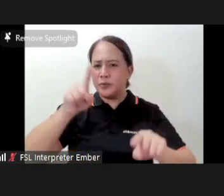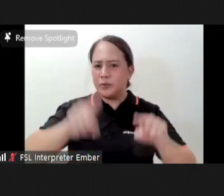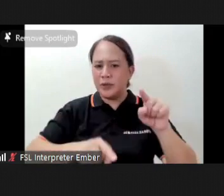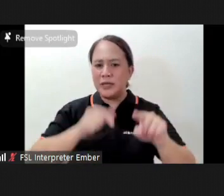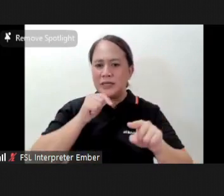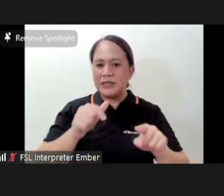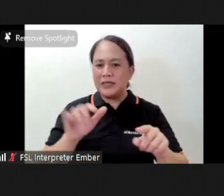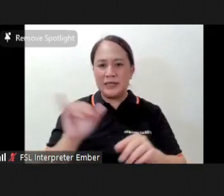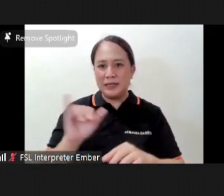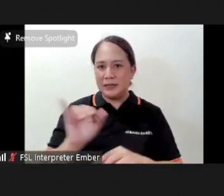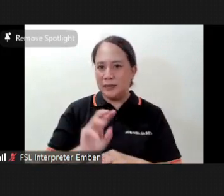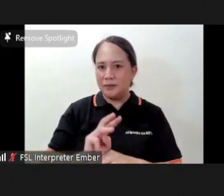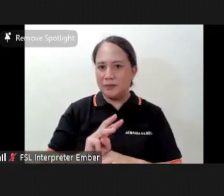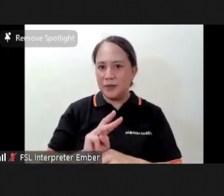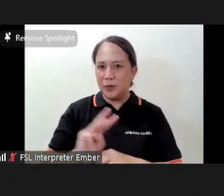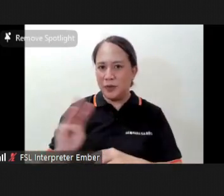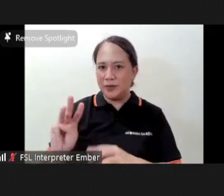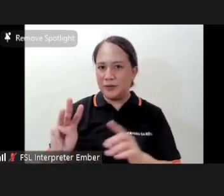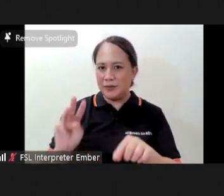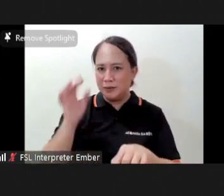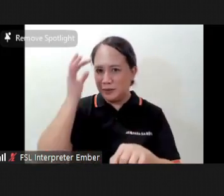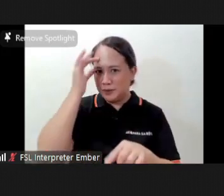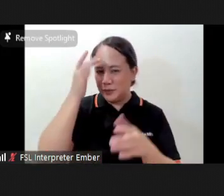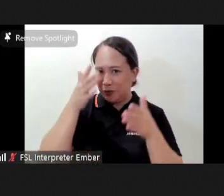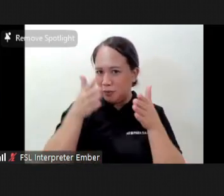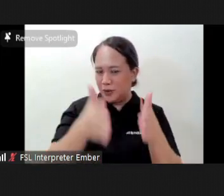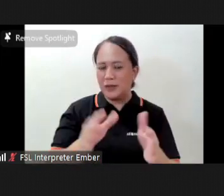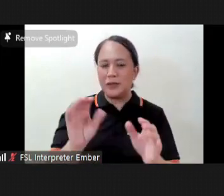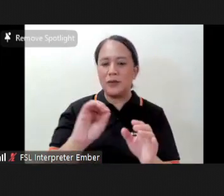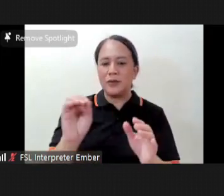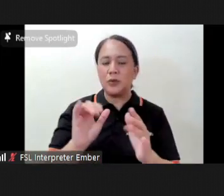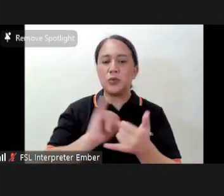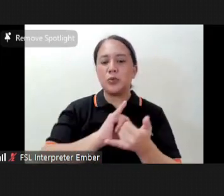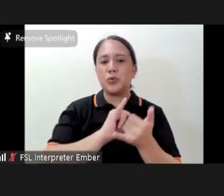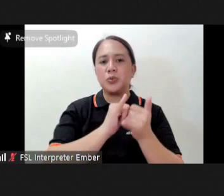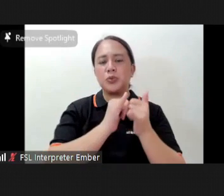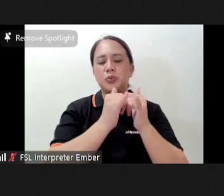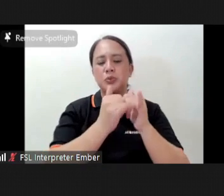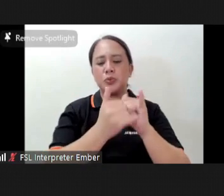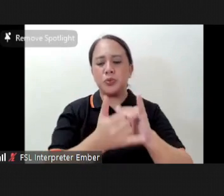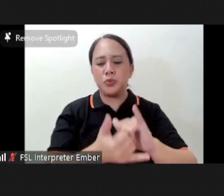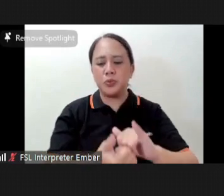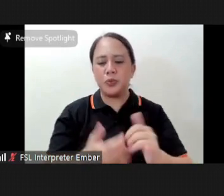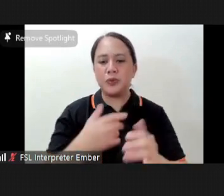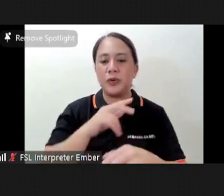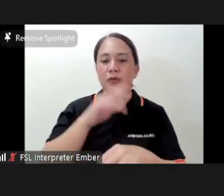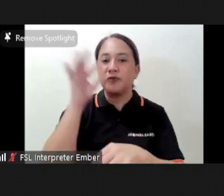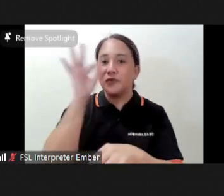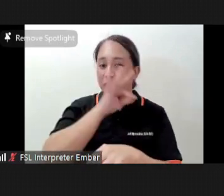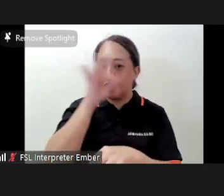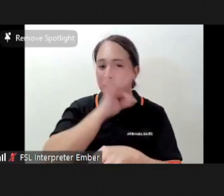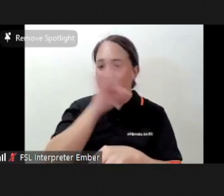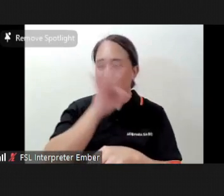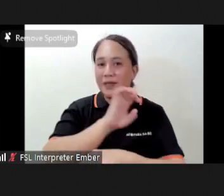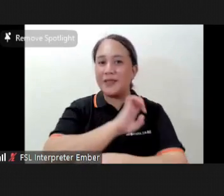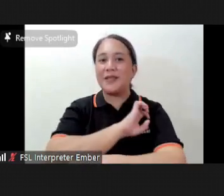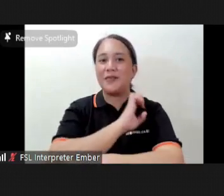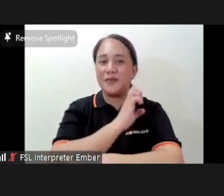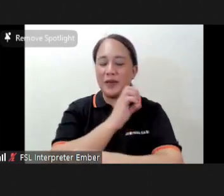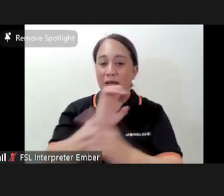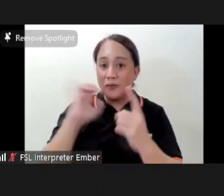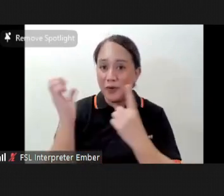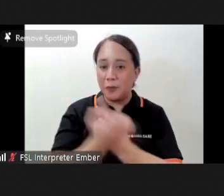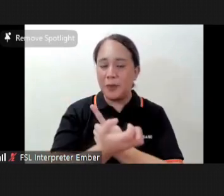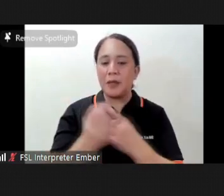western kind of mindfulness it's adapted to the Filipino environment but